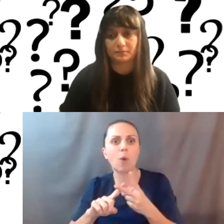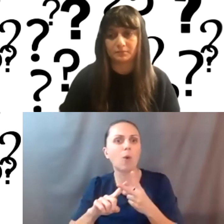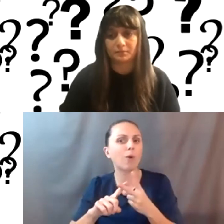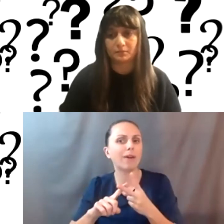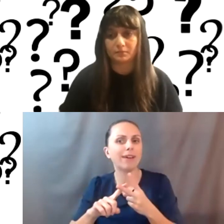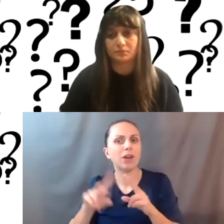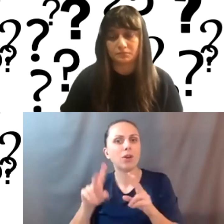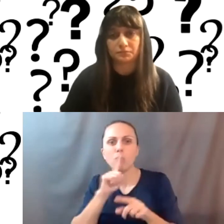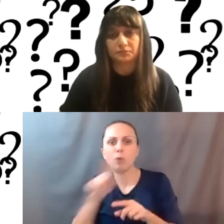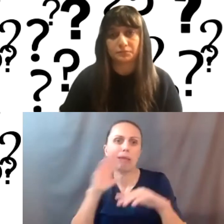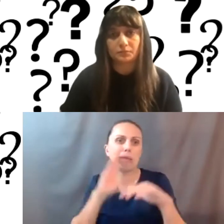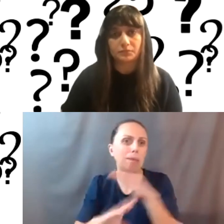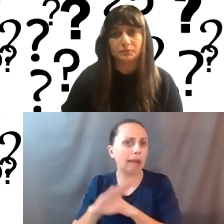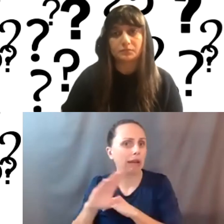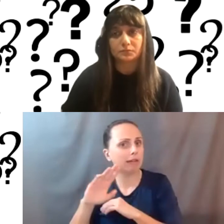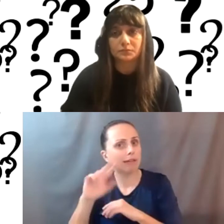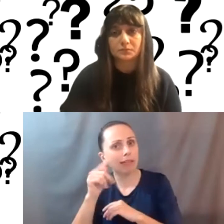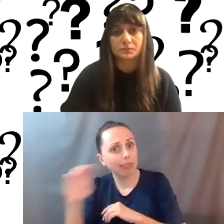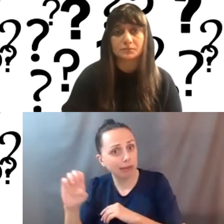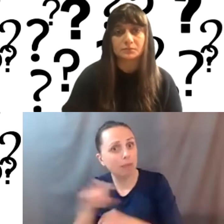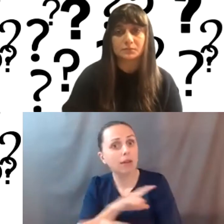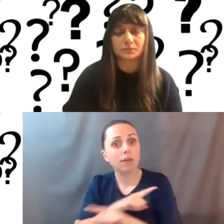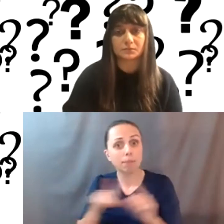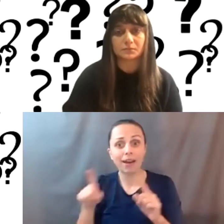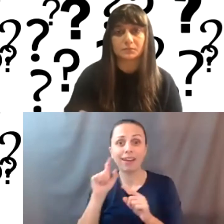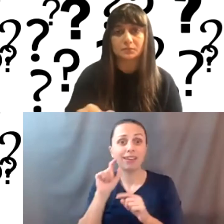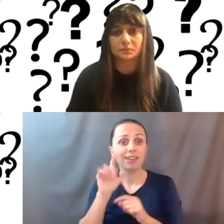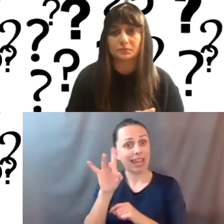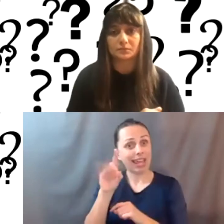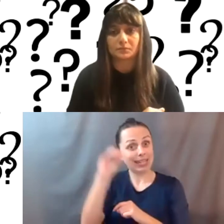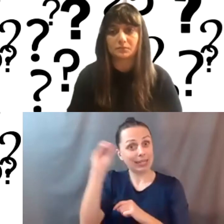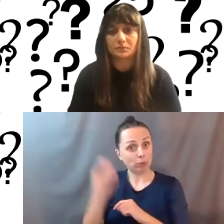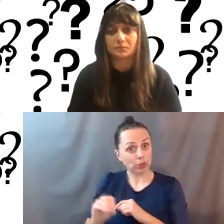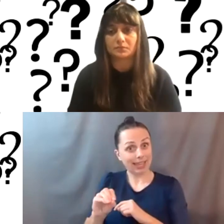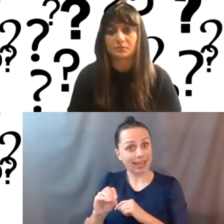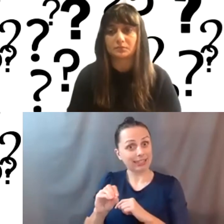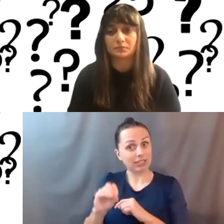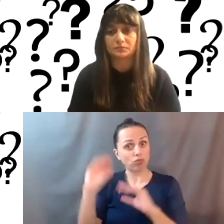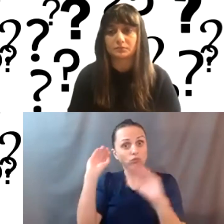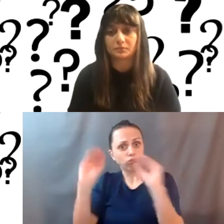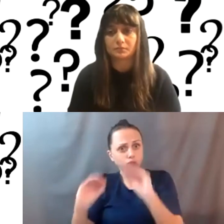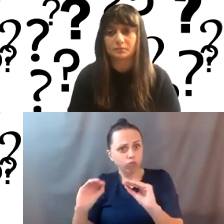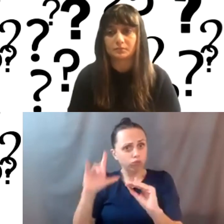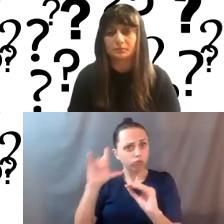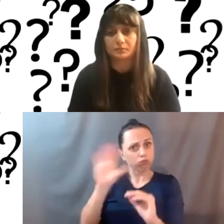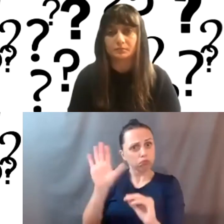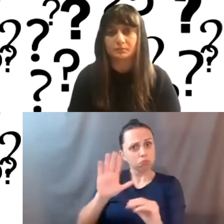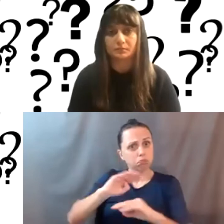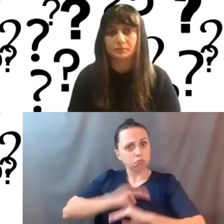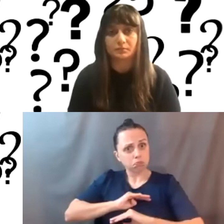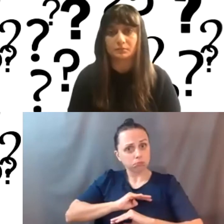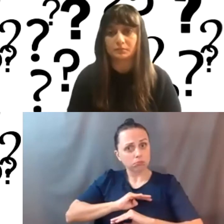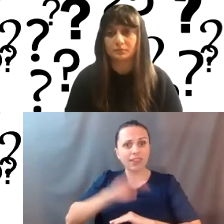vanilla themes. Um, but usually if you can get like 80% of the things and look and feel that you want from a particular theme,